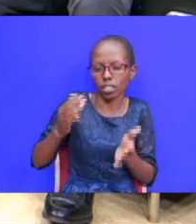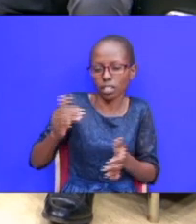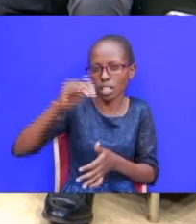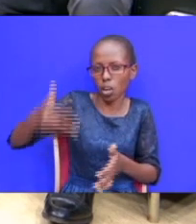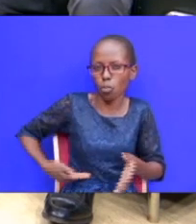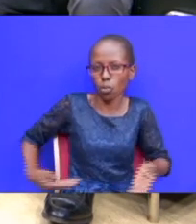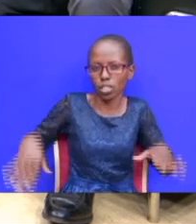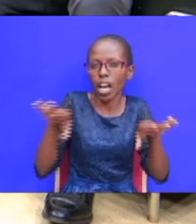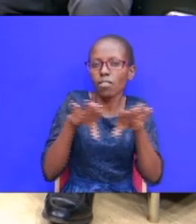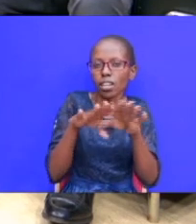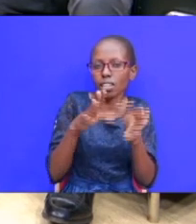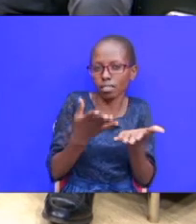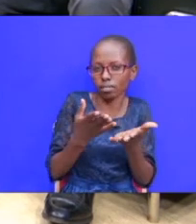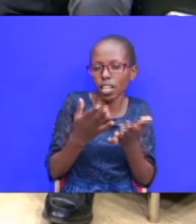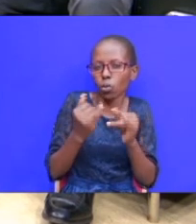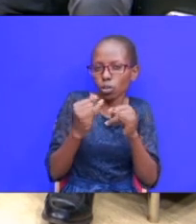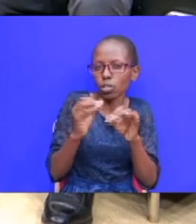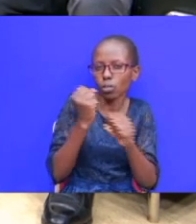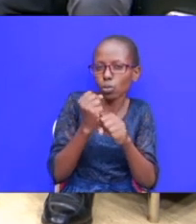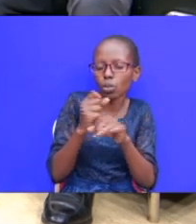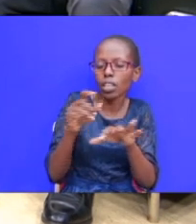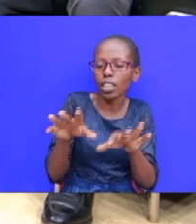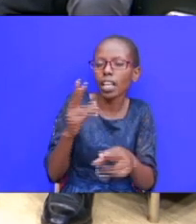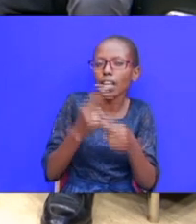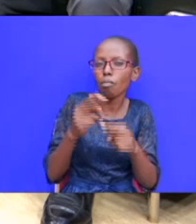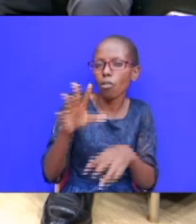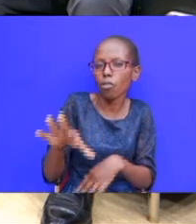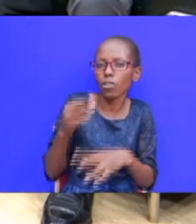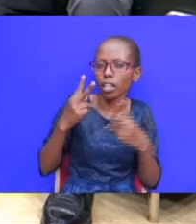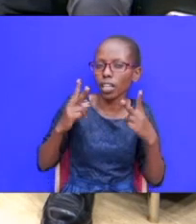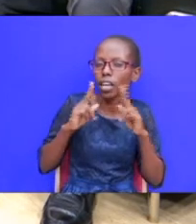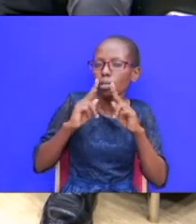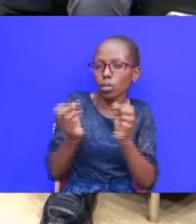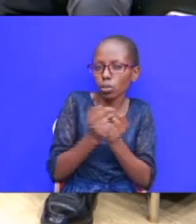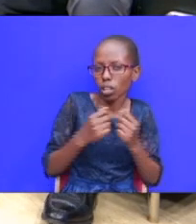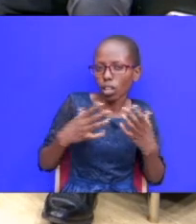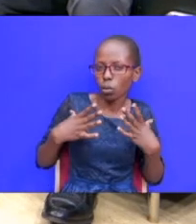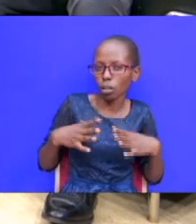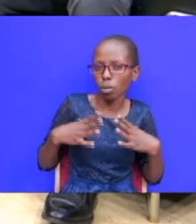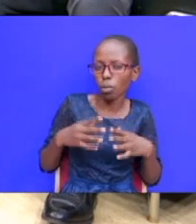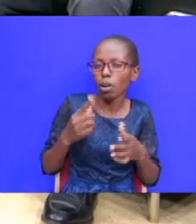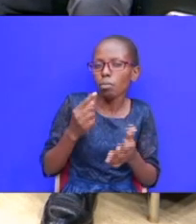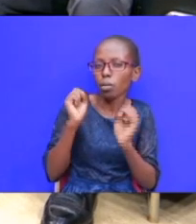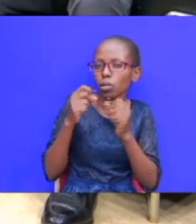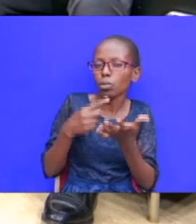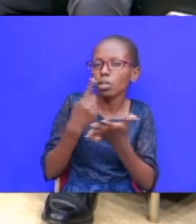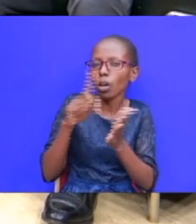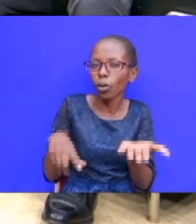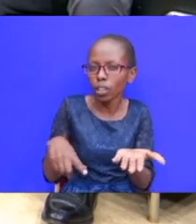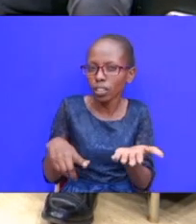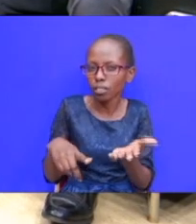to do in the name of finding peace with what with people brings me to the point where we can say that at times